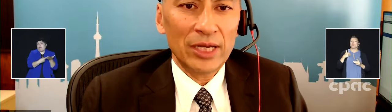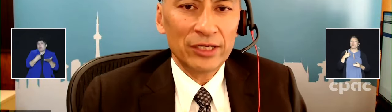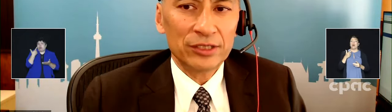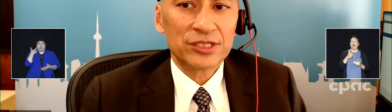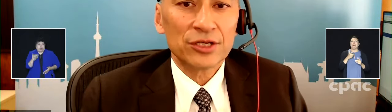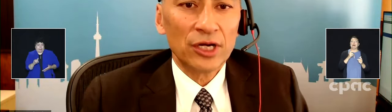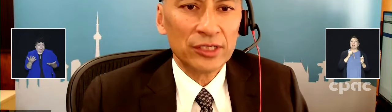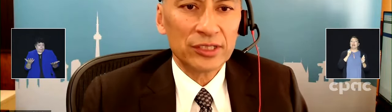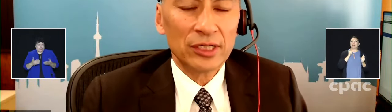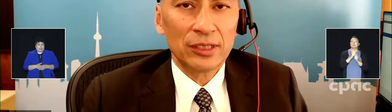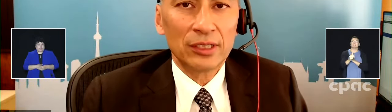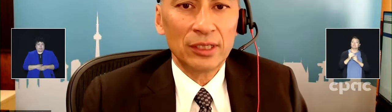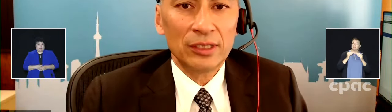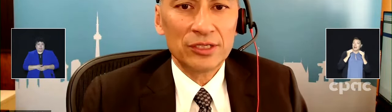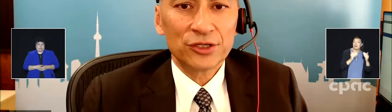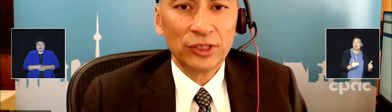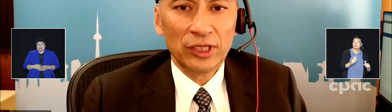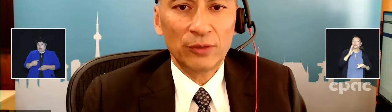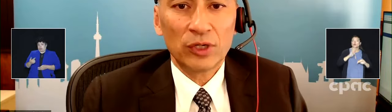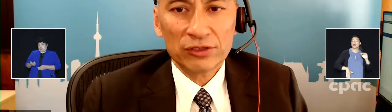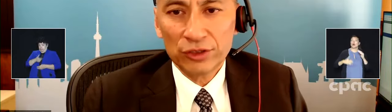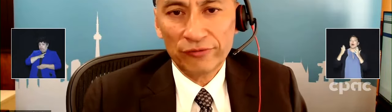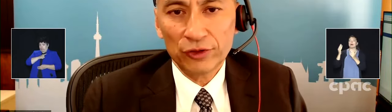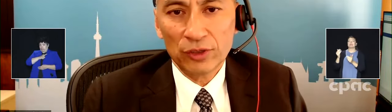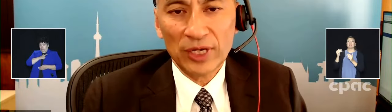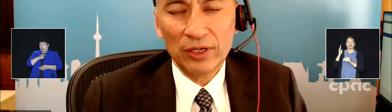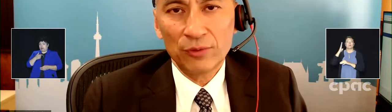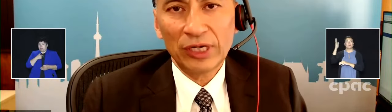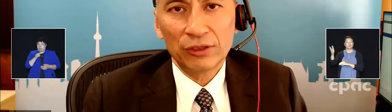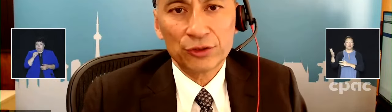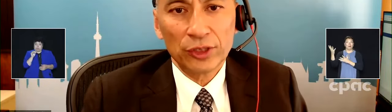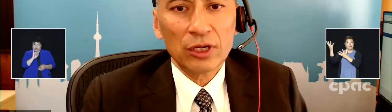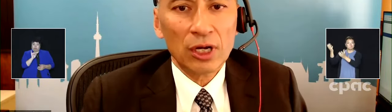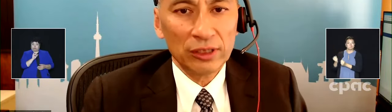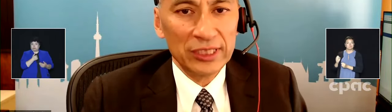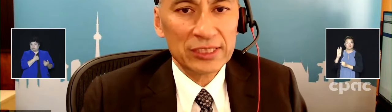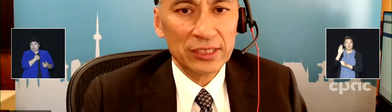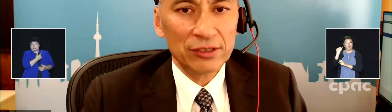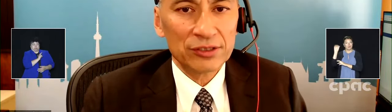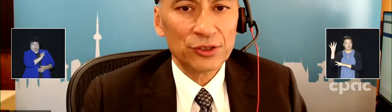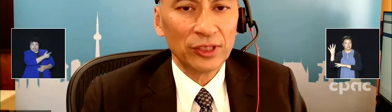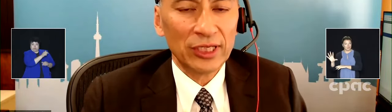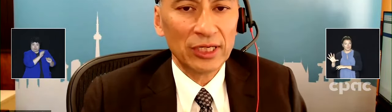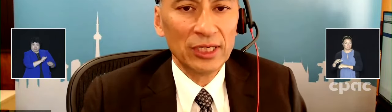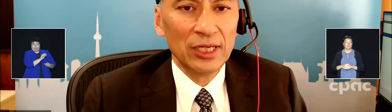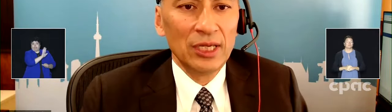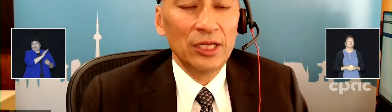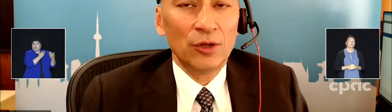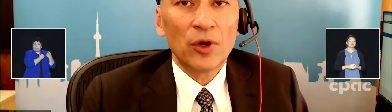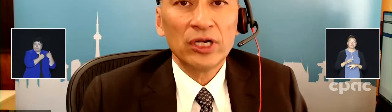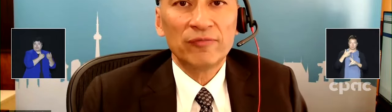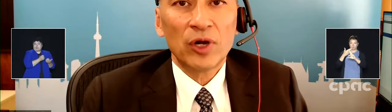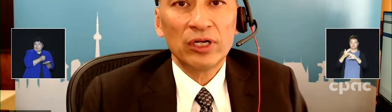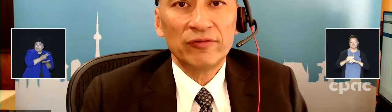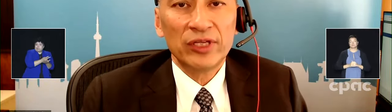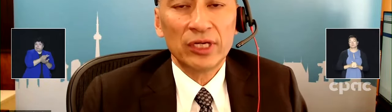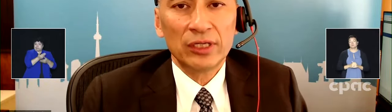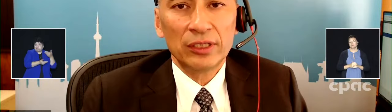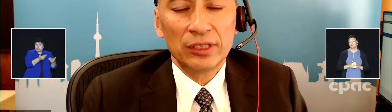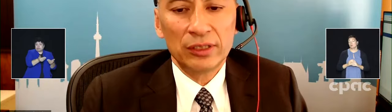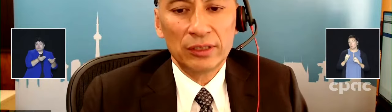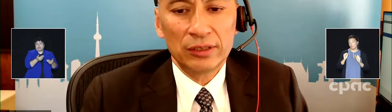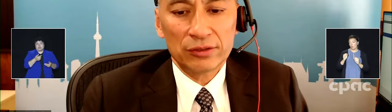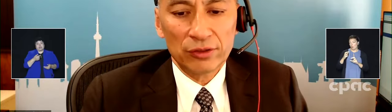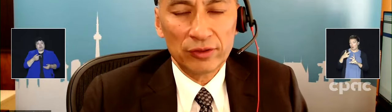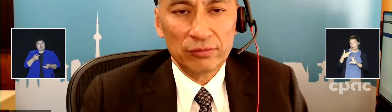I could start and certainly I would also defer to my regulatory colleagues. You know, certainly, you know, part of the